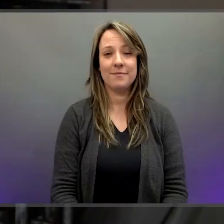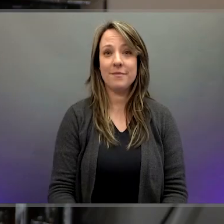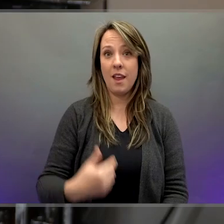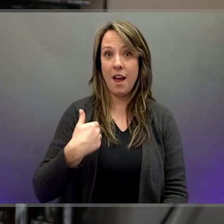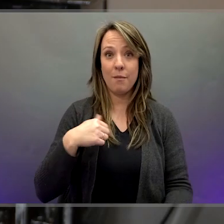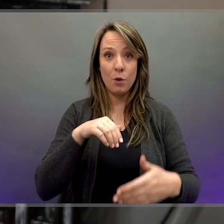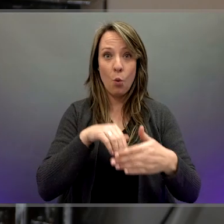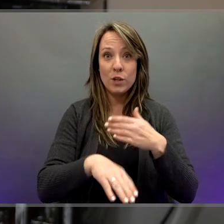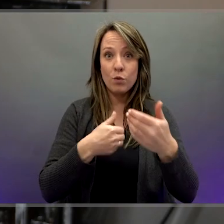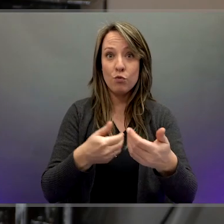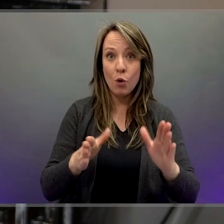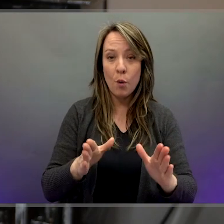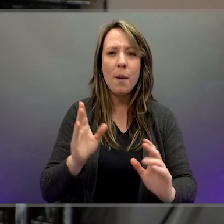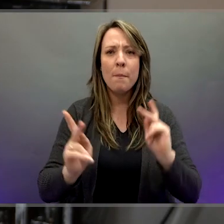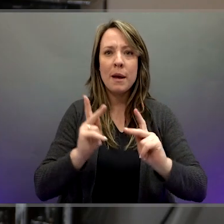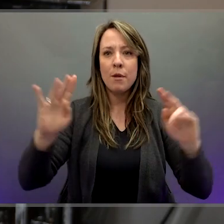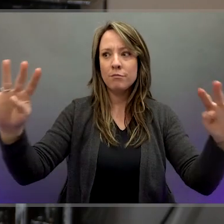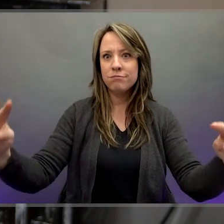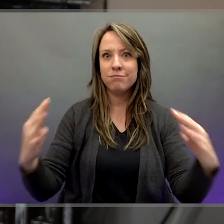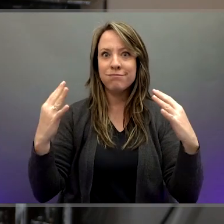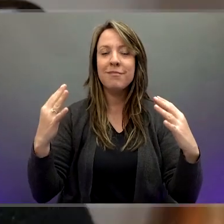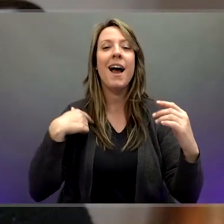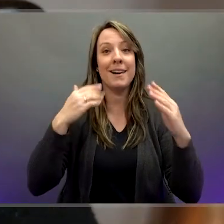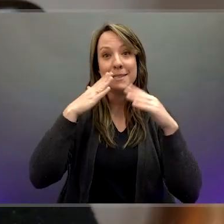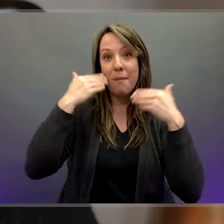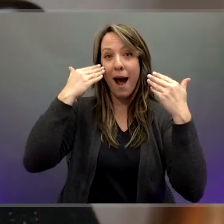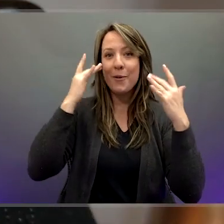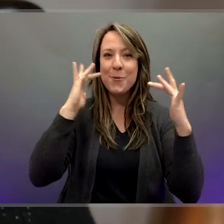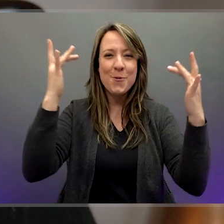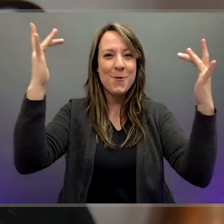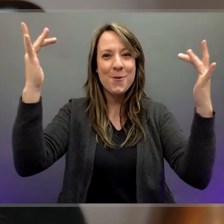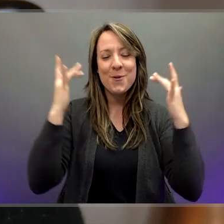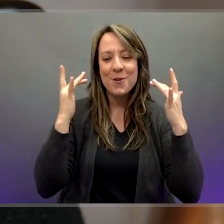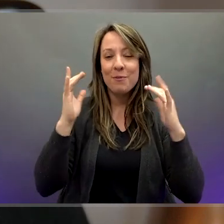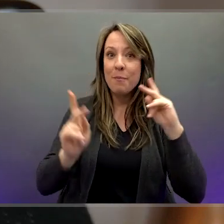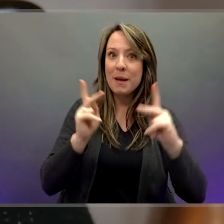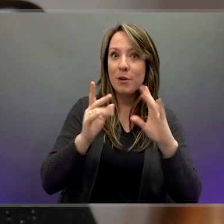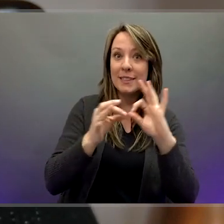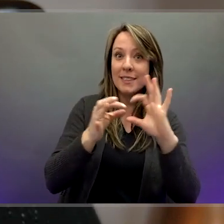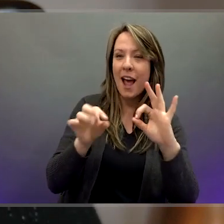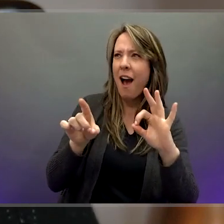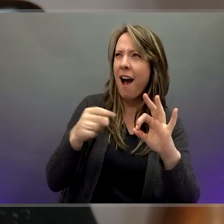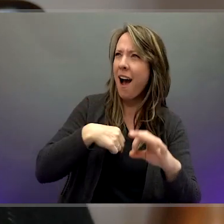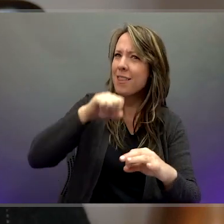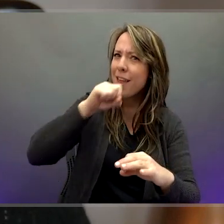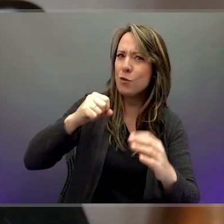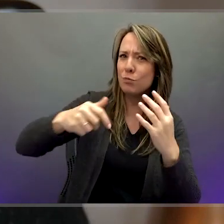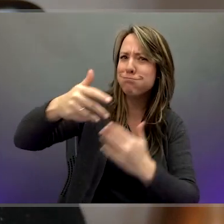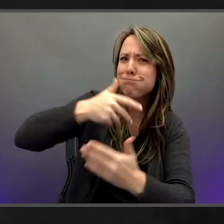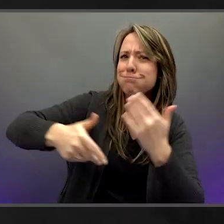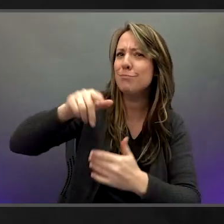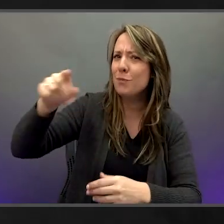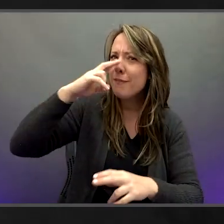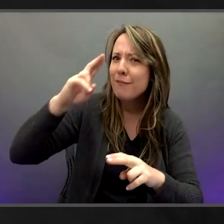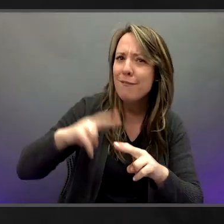I light up the whole room with my smile and people said I'm a joy to be around it.